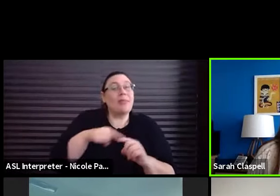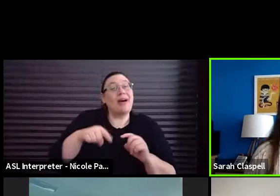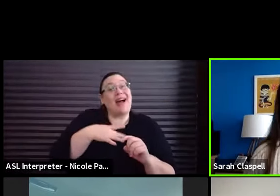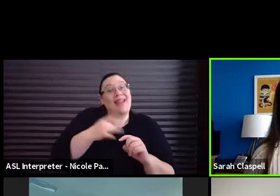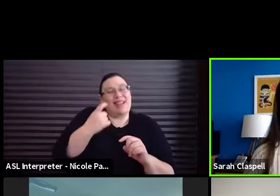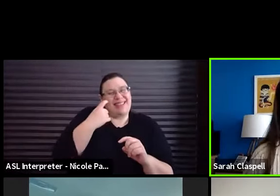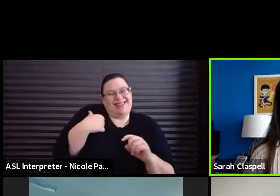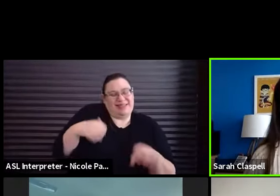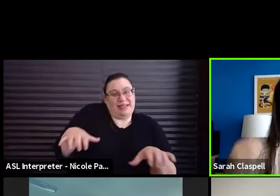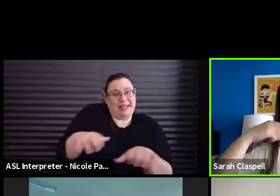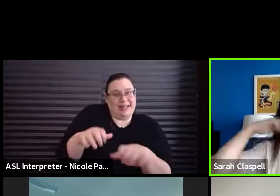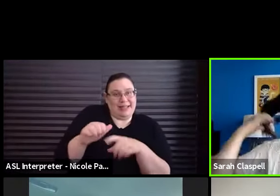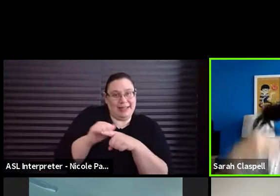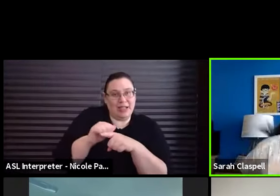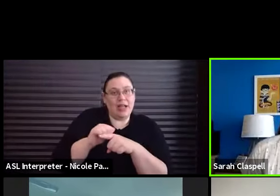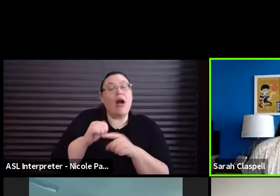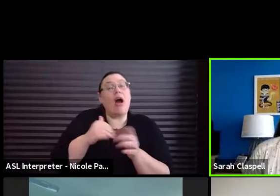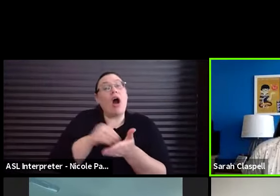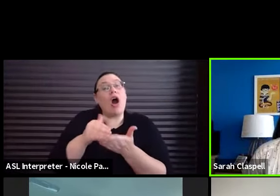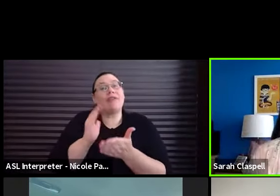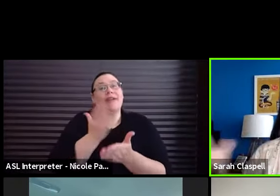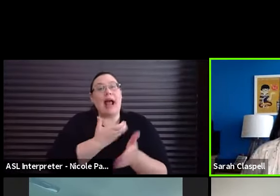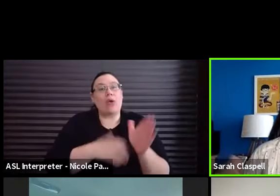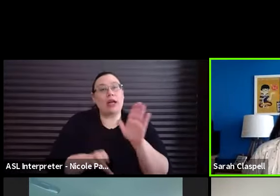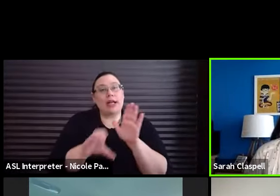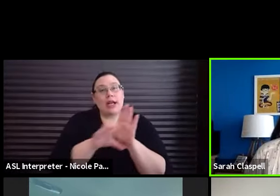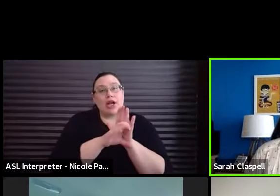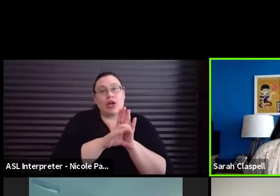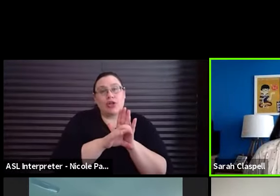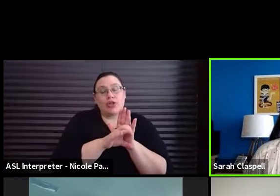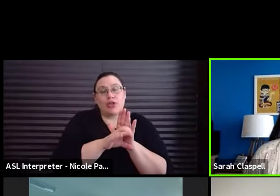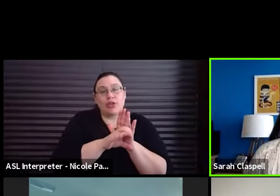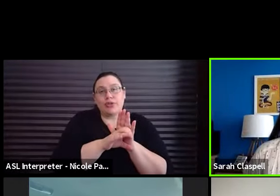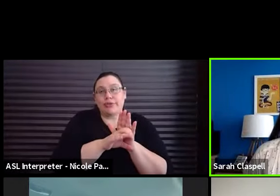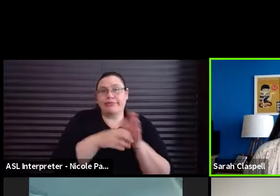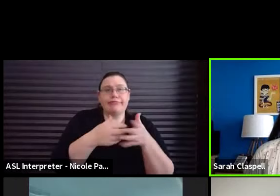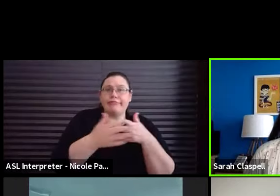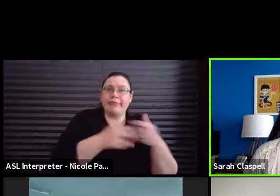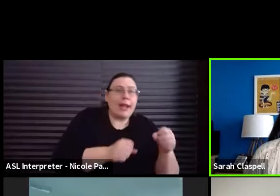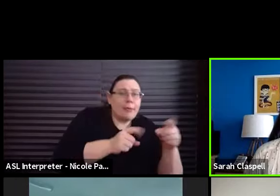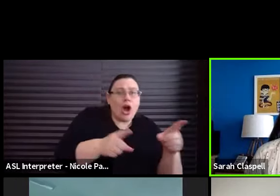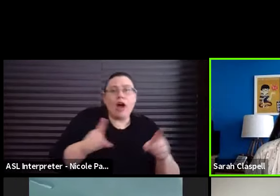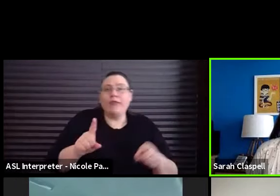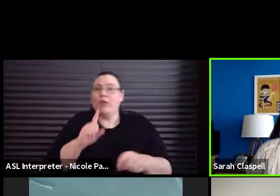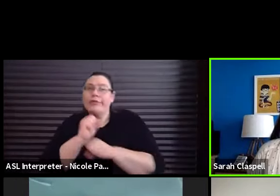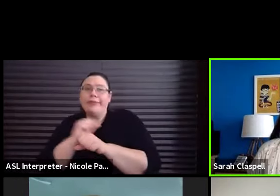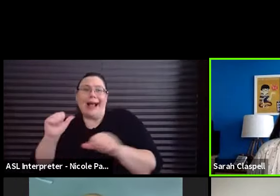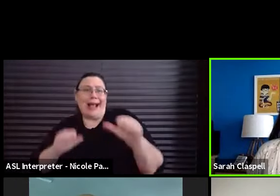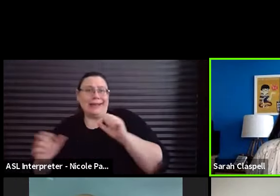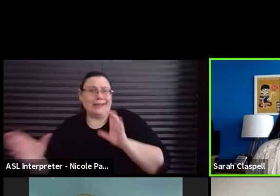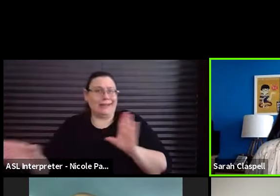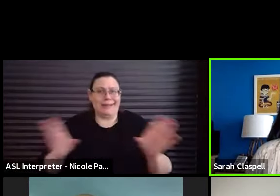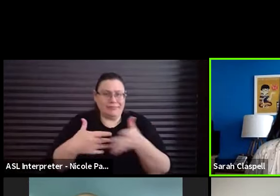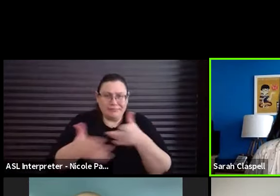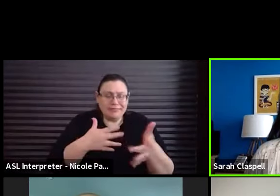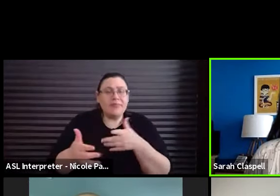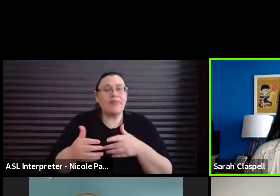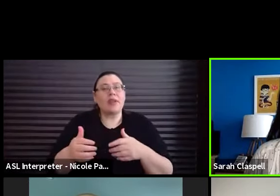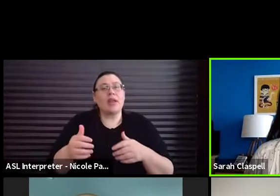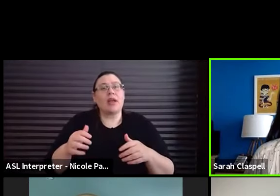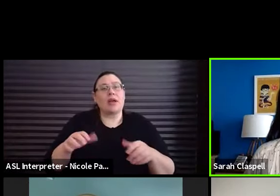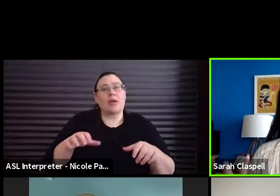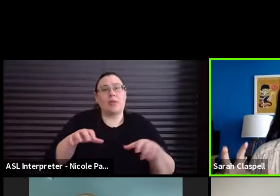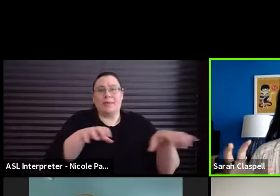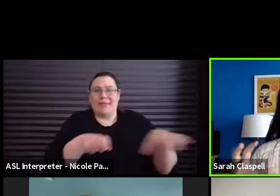very often our characters are doing in improv or in acting. We do, you know, we act in an unusual